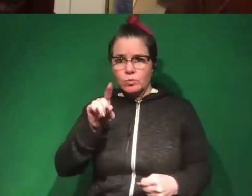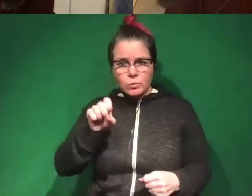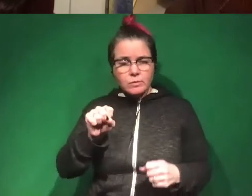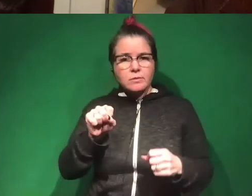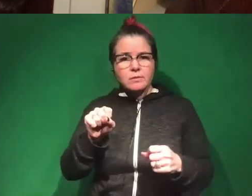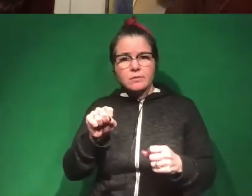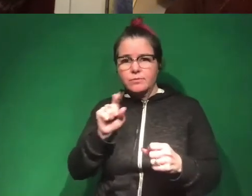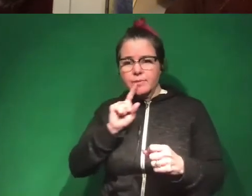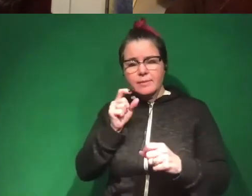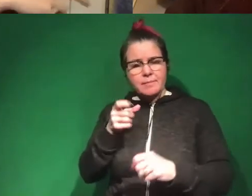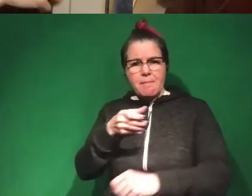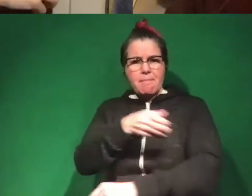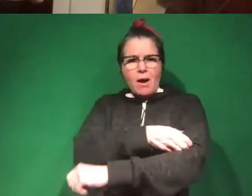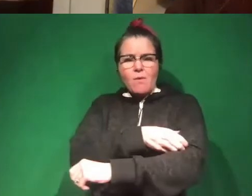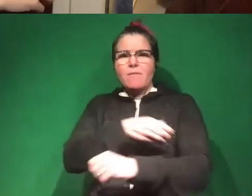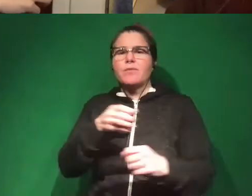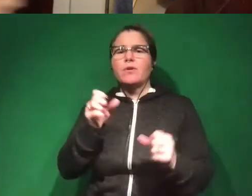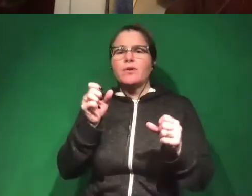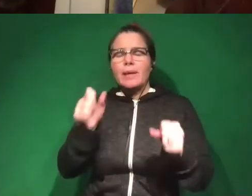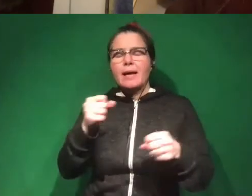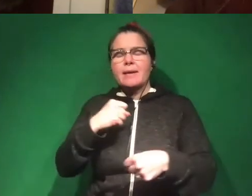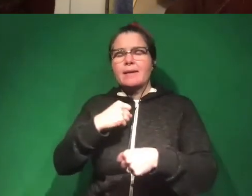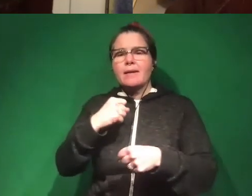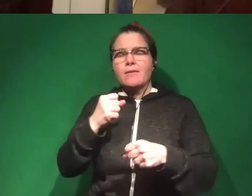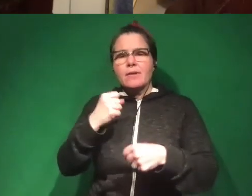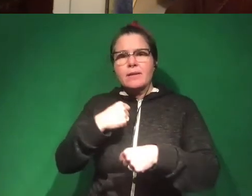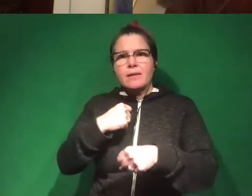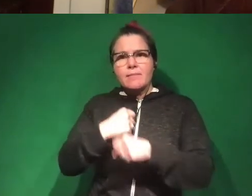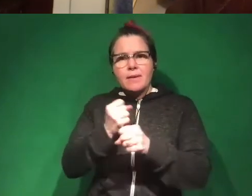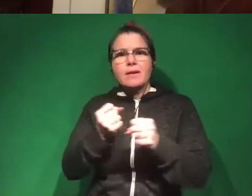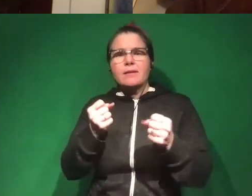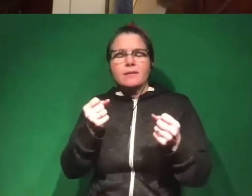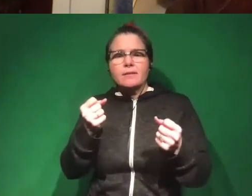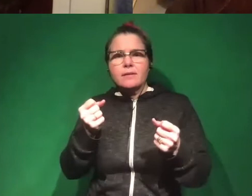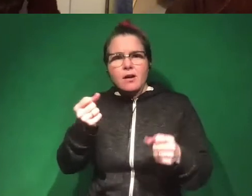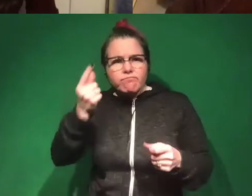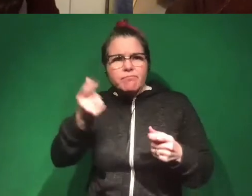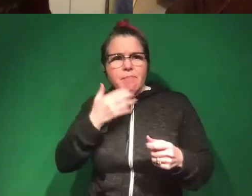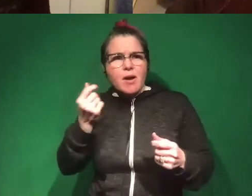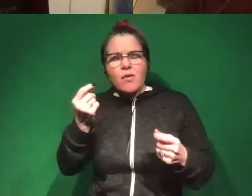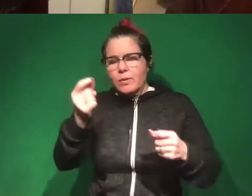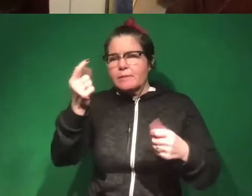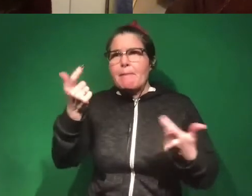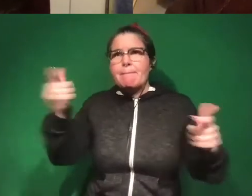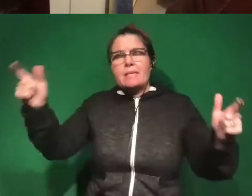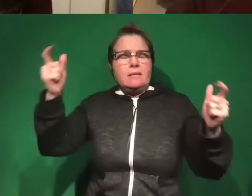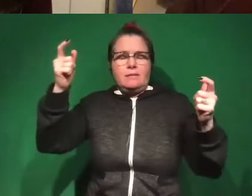really powerful ways to actually generate insight on these bigger, loftier questions. So it actually, I was sort of a slow burn on political science.